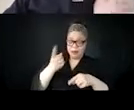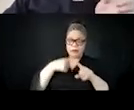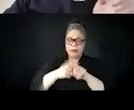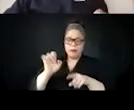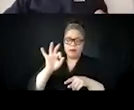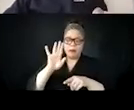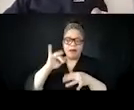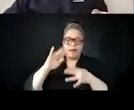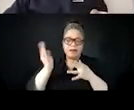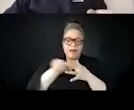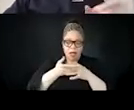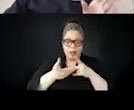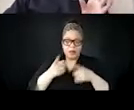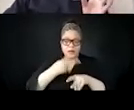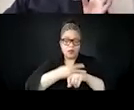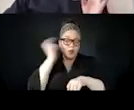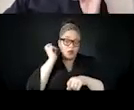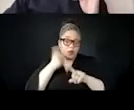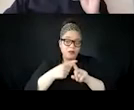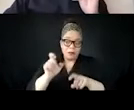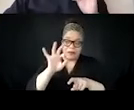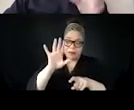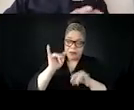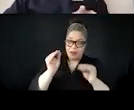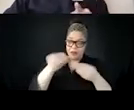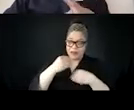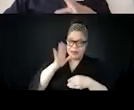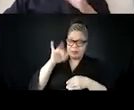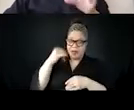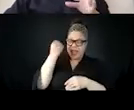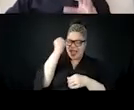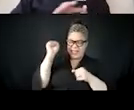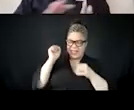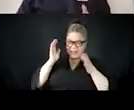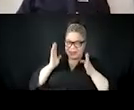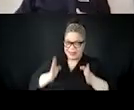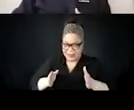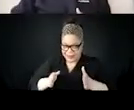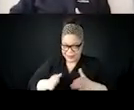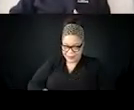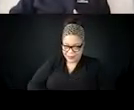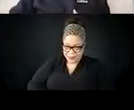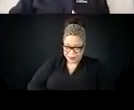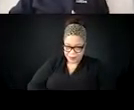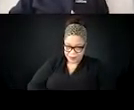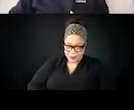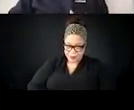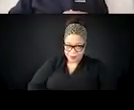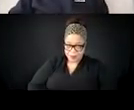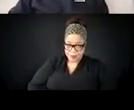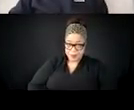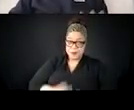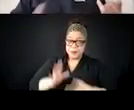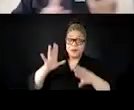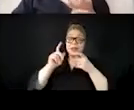I'm not going to read all of them to you. Um, but you can distill the graphic into five main thrusts of the program.